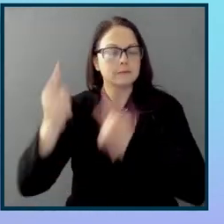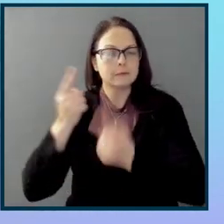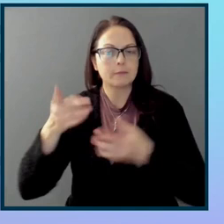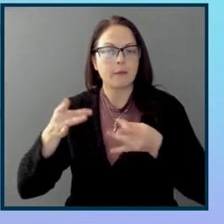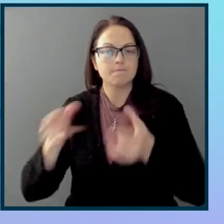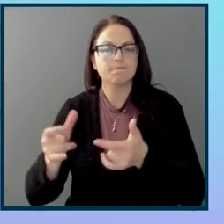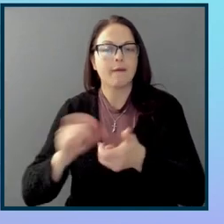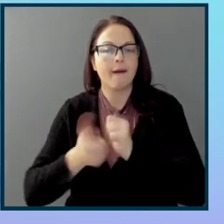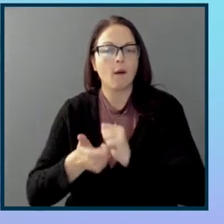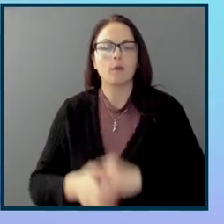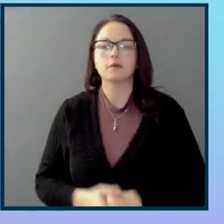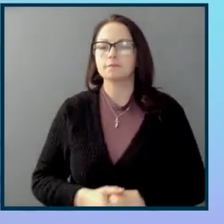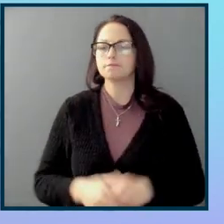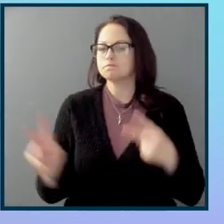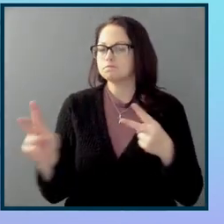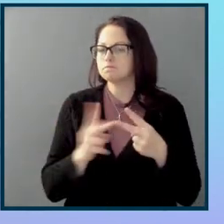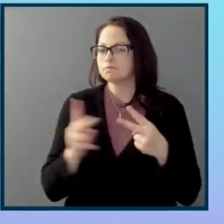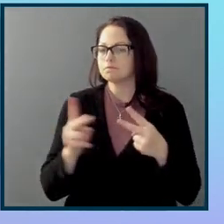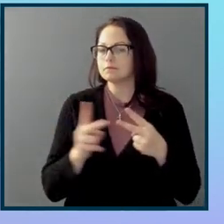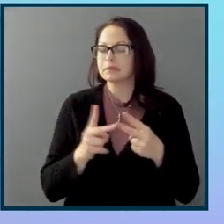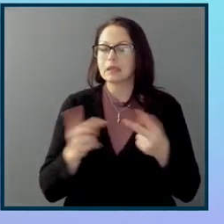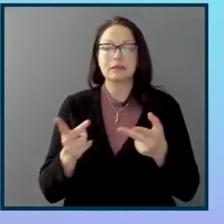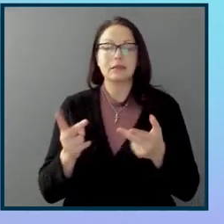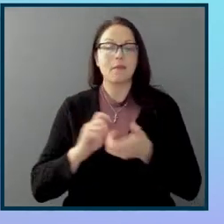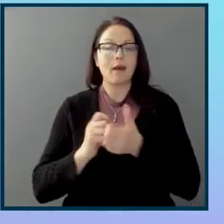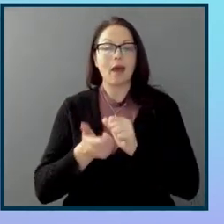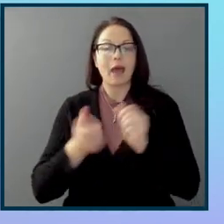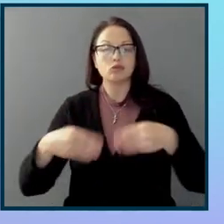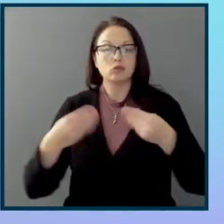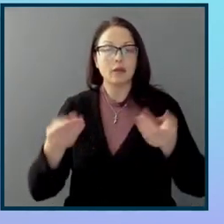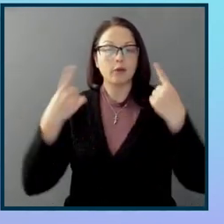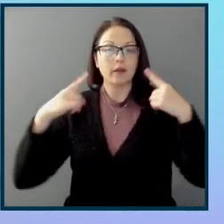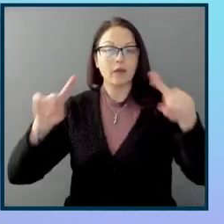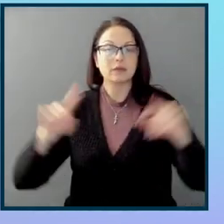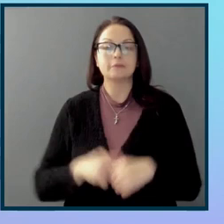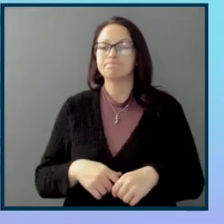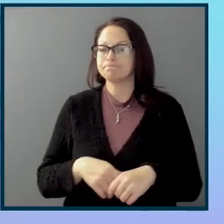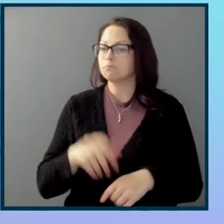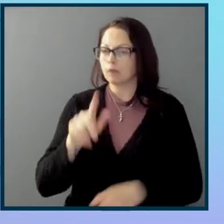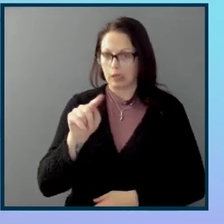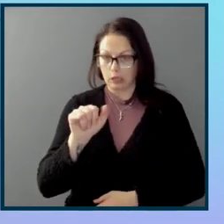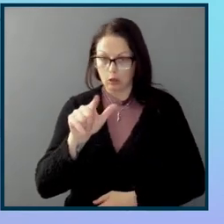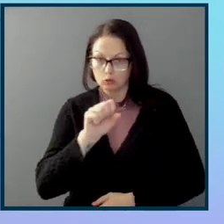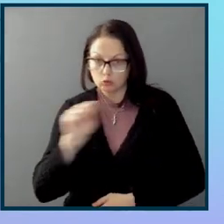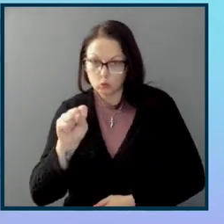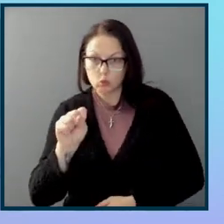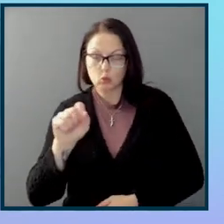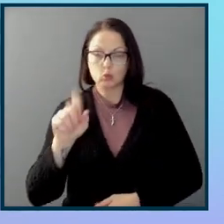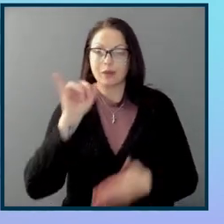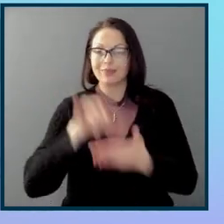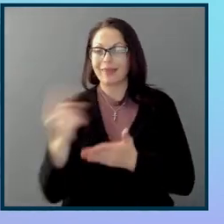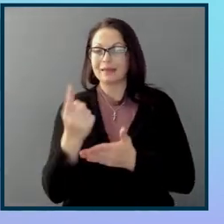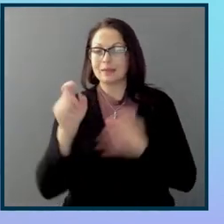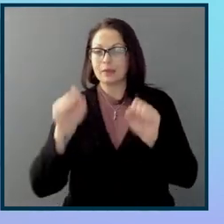second thing is to really enable them to deliver effectively. And Preeti talked about tools. Tools are one of the things you can do to